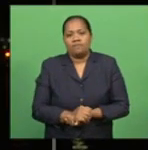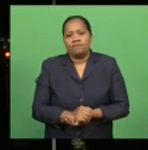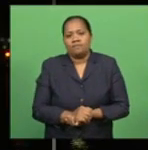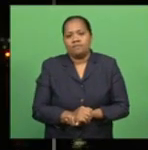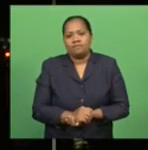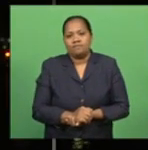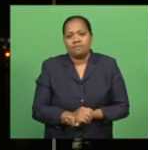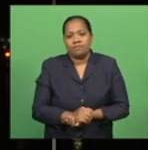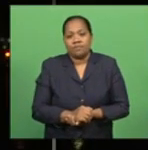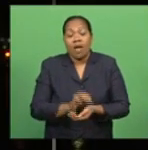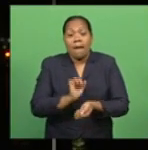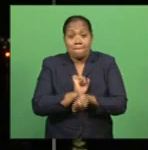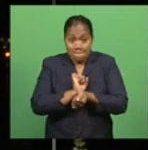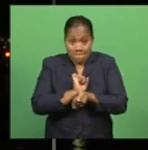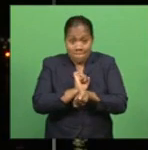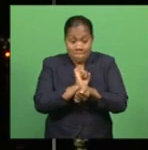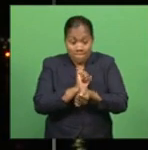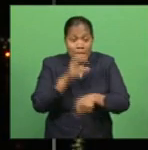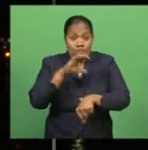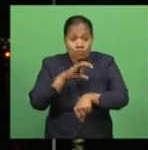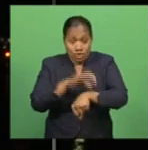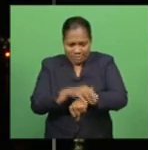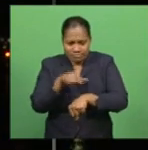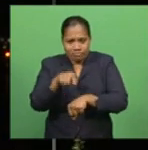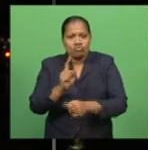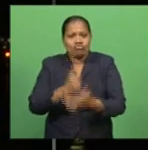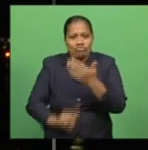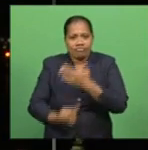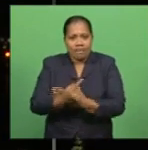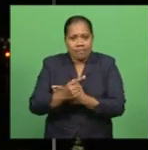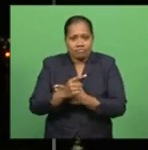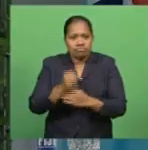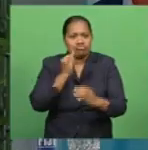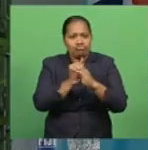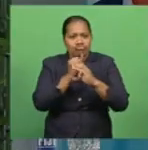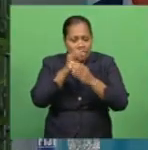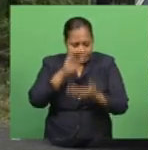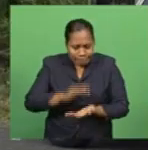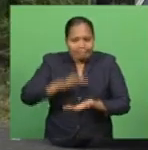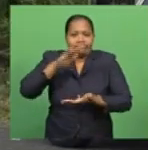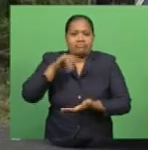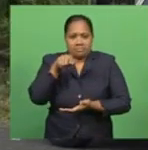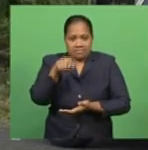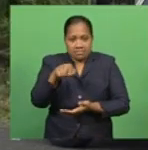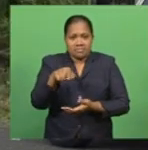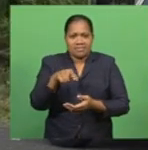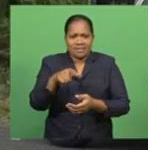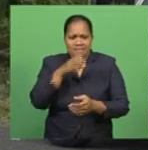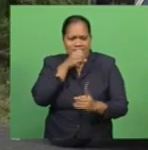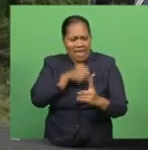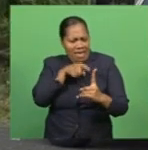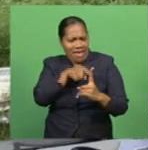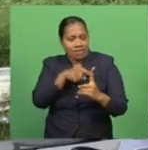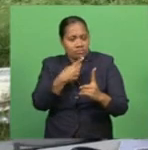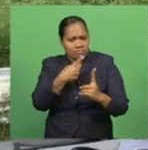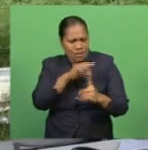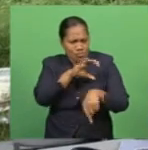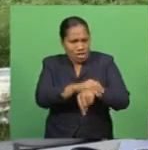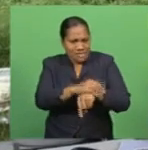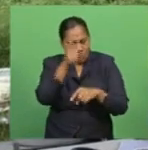Police has recorded a spike in the crime rate lately. Police Commissioner Brigadier General Sitiveni Gilio says they have